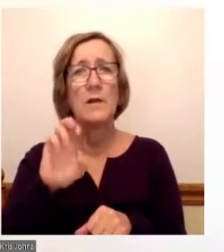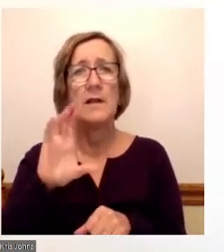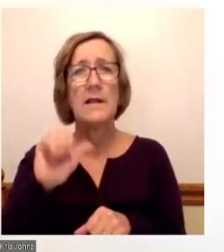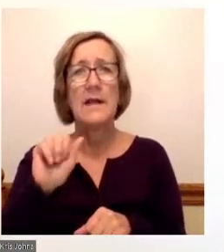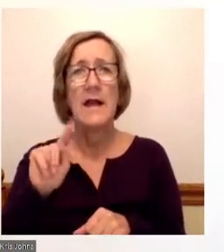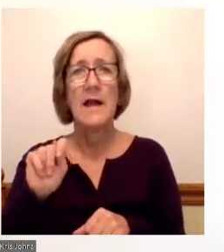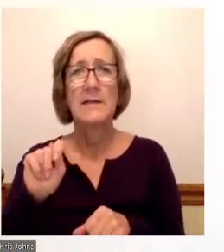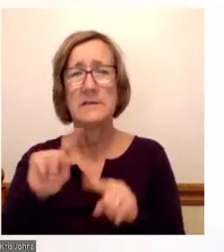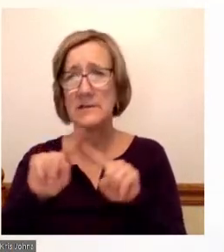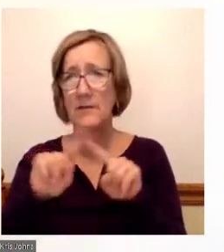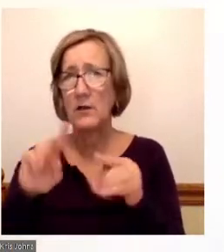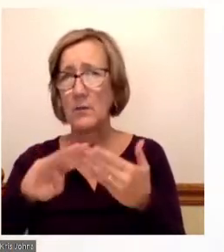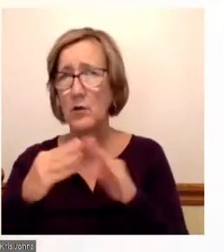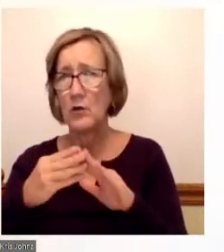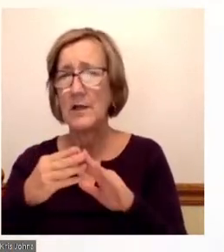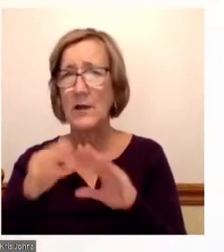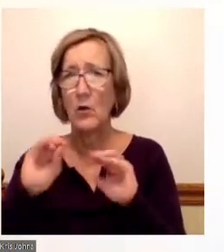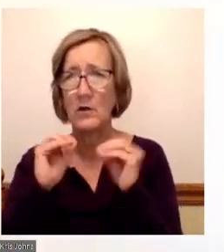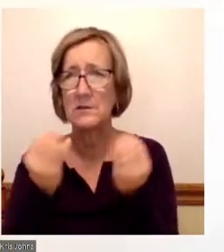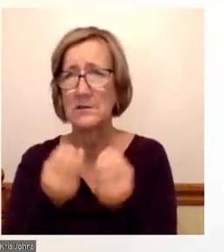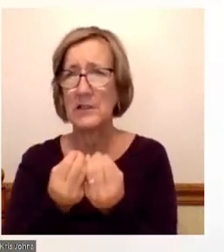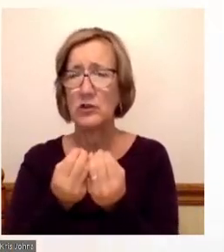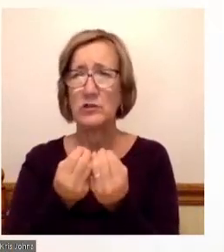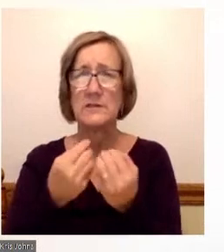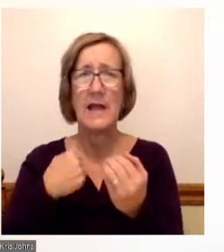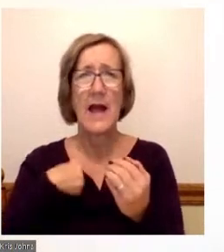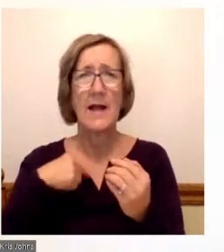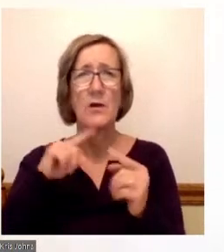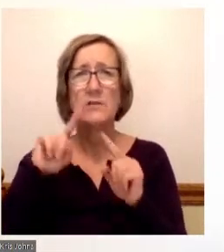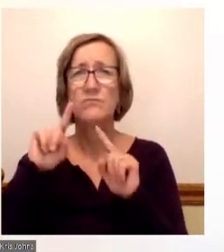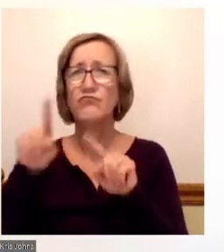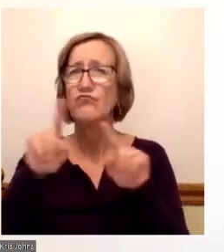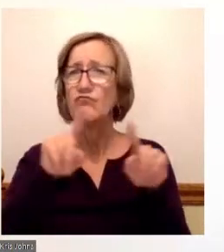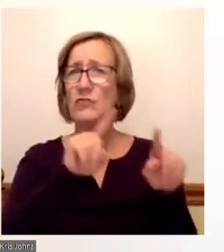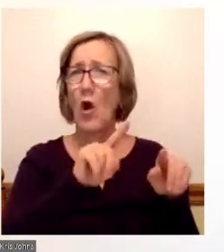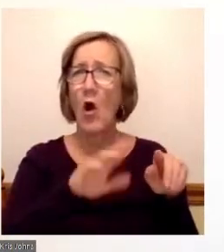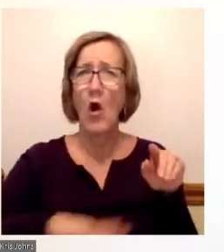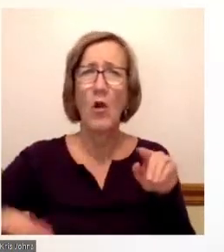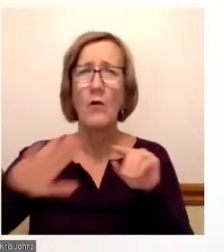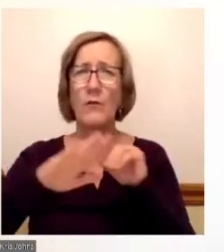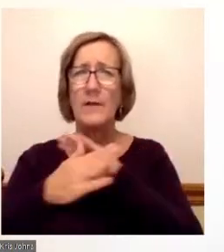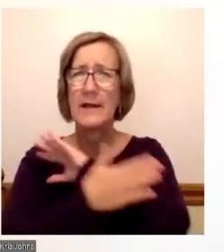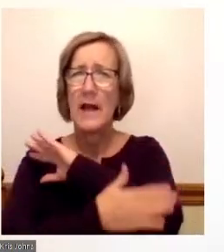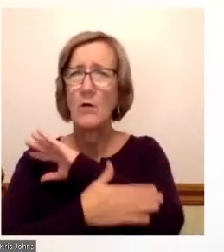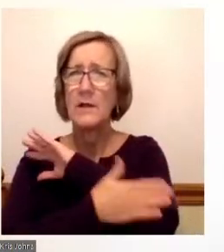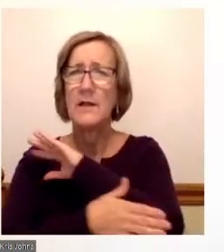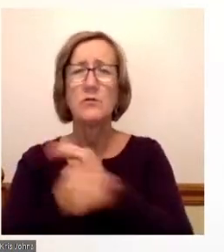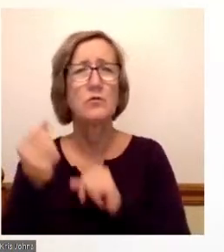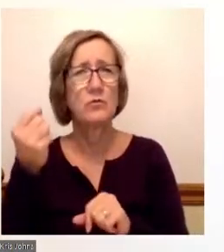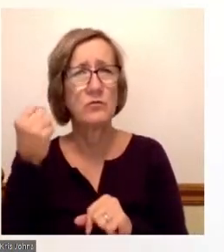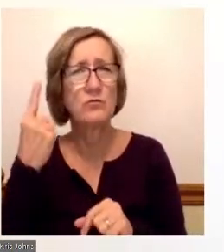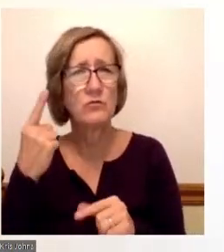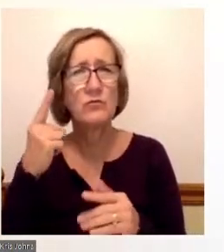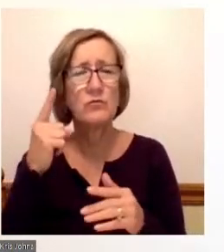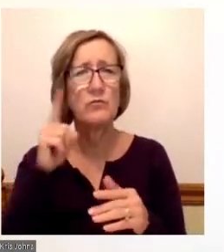with have taken me to all corners of the county. And I think ultimately, being able to have a better understanding of what those experiences are, and going back to